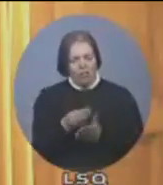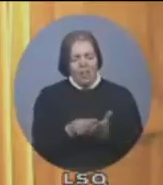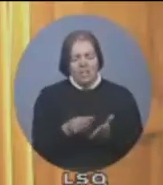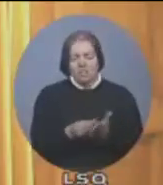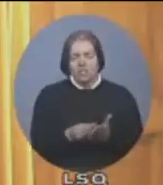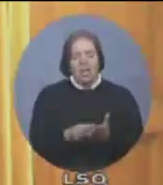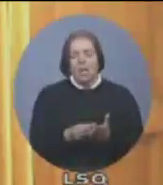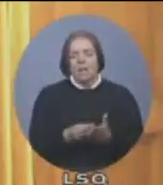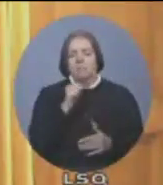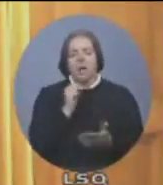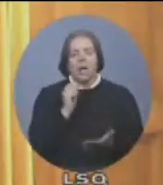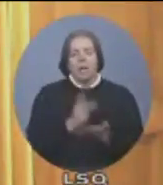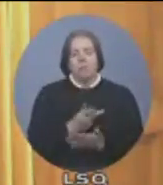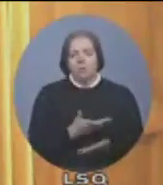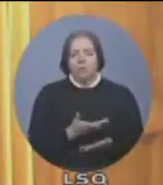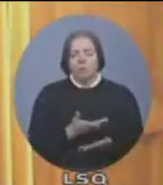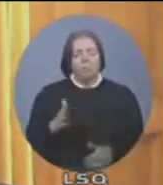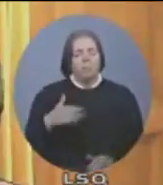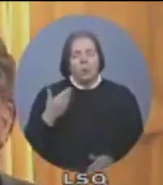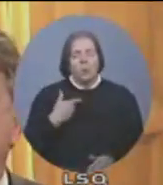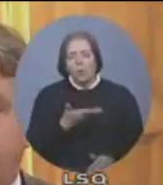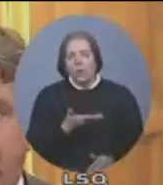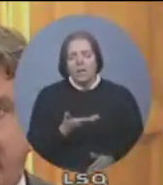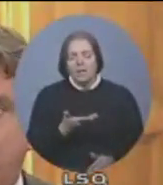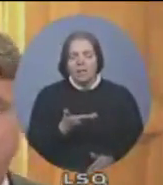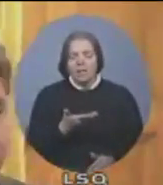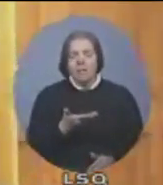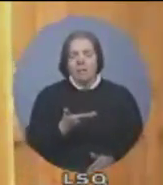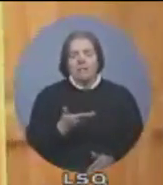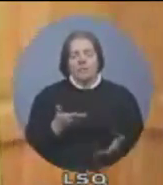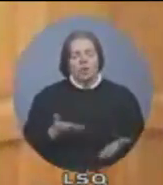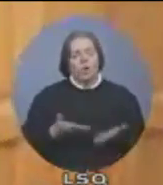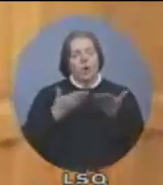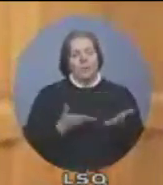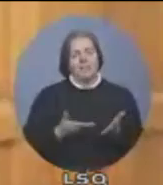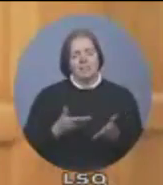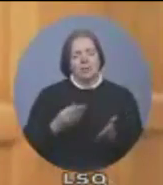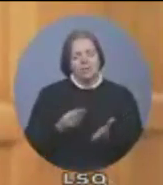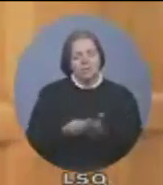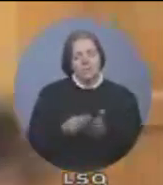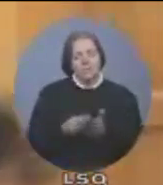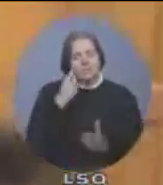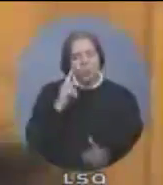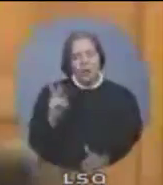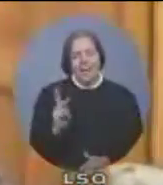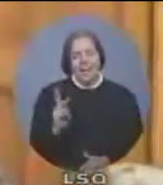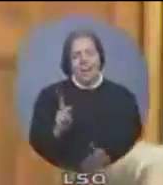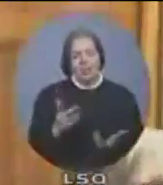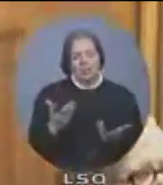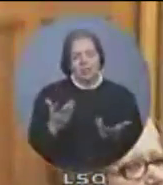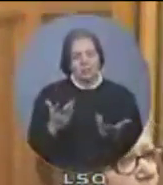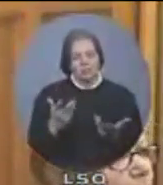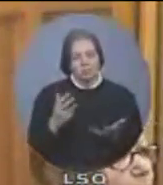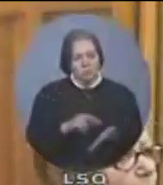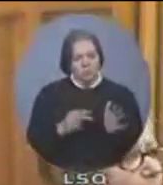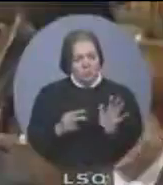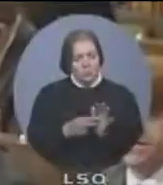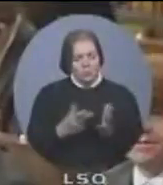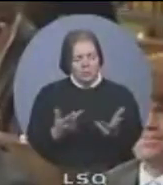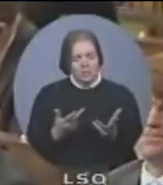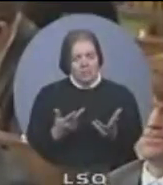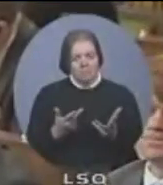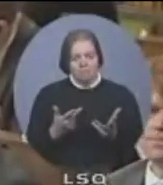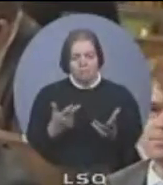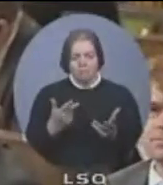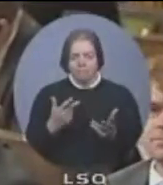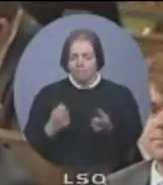not, to an otherwise glowing recommendation for funding for Kairos? The Honourable Minister of International Cooperation. you.